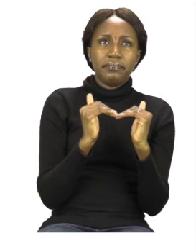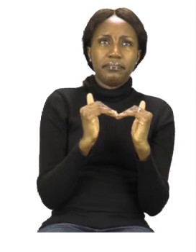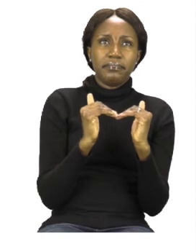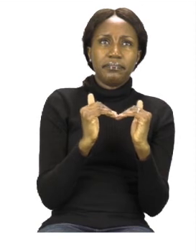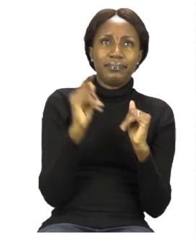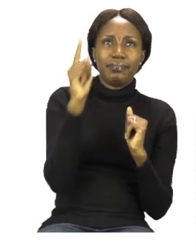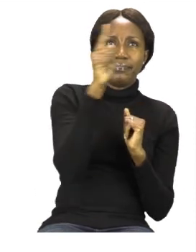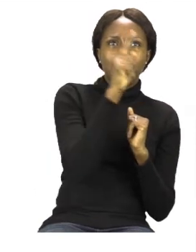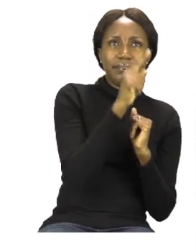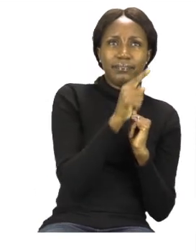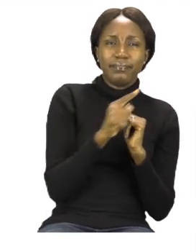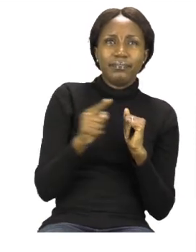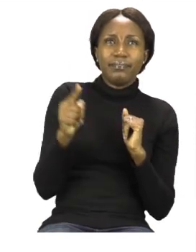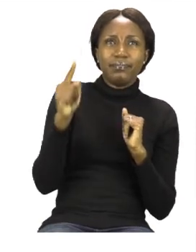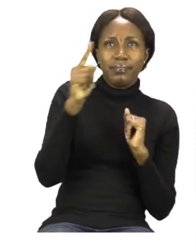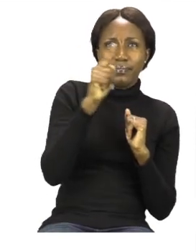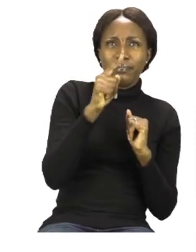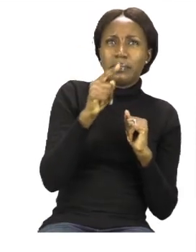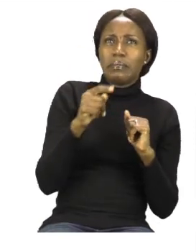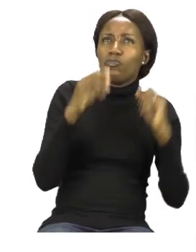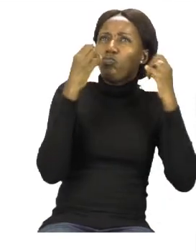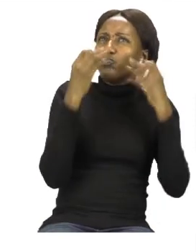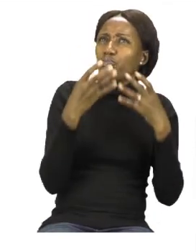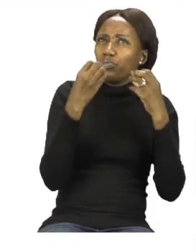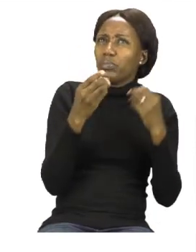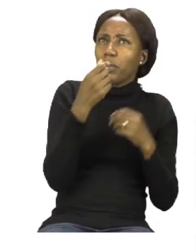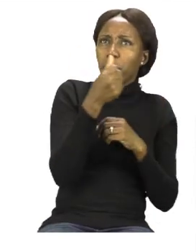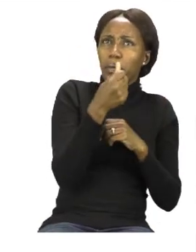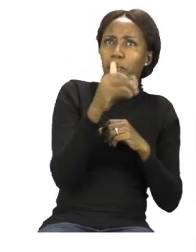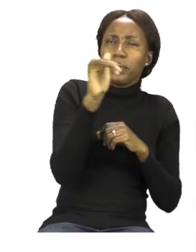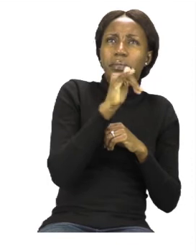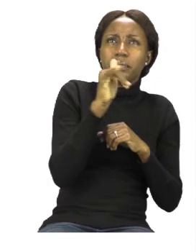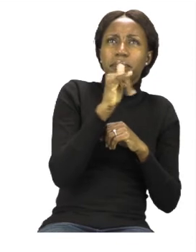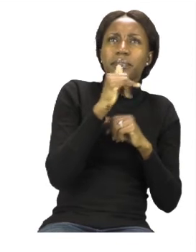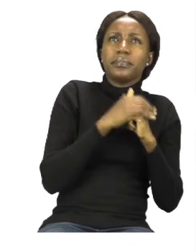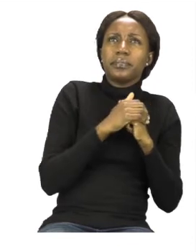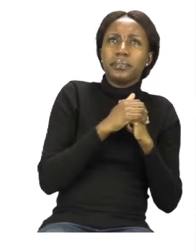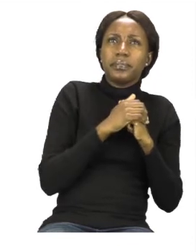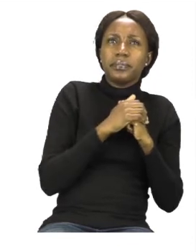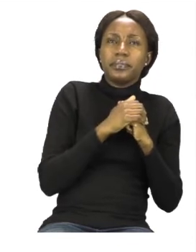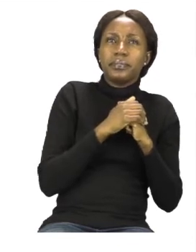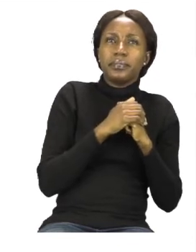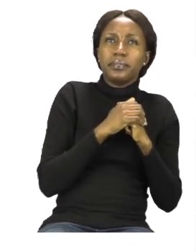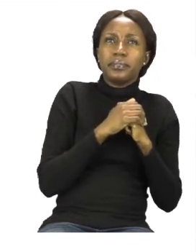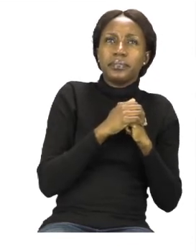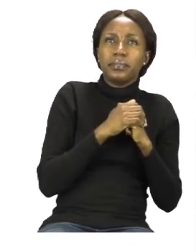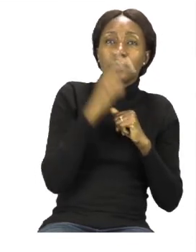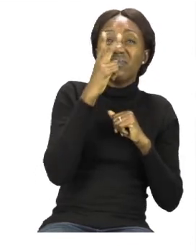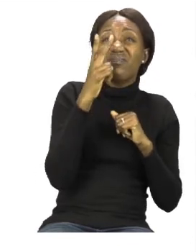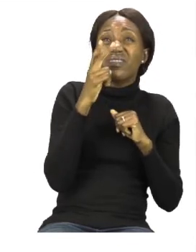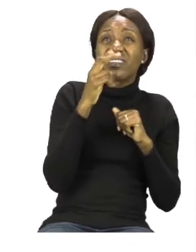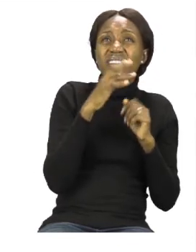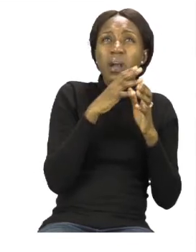circle the one that is more. Now, here, you are going to use the size of the